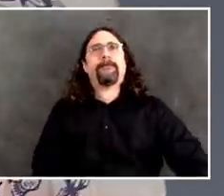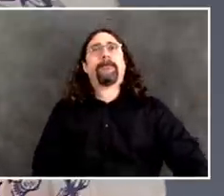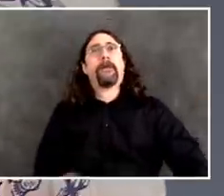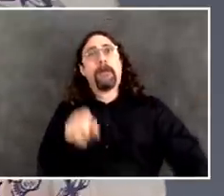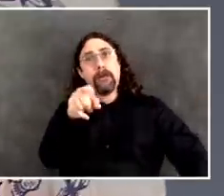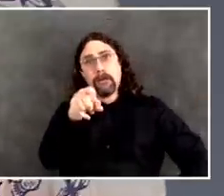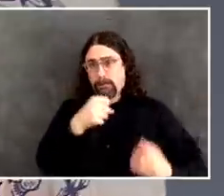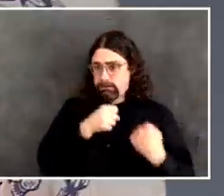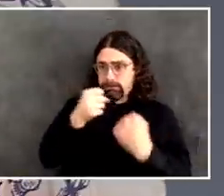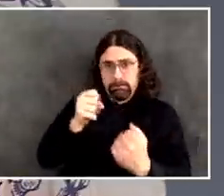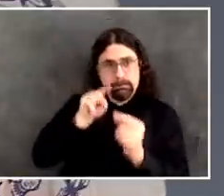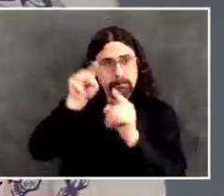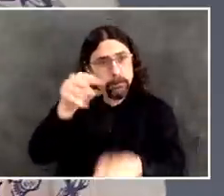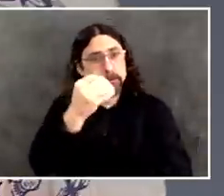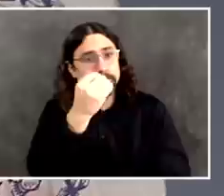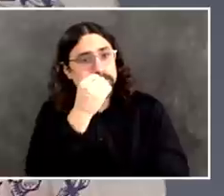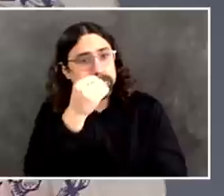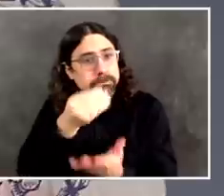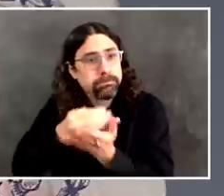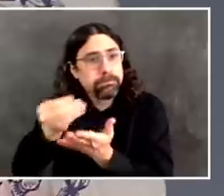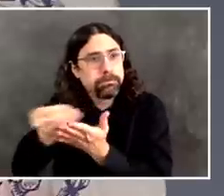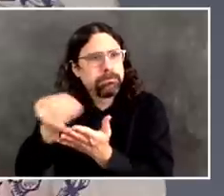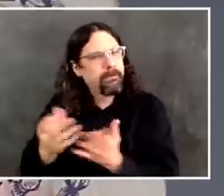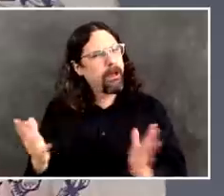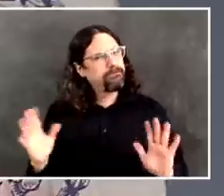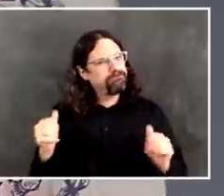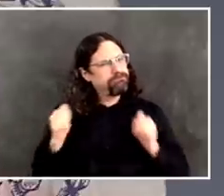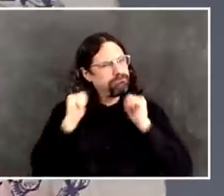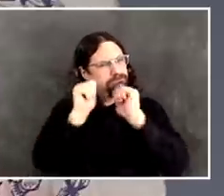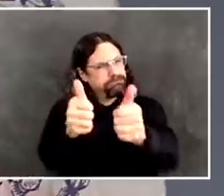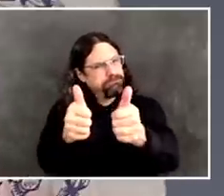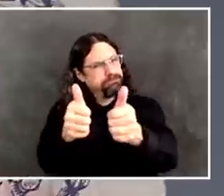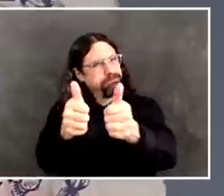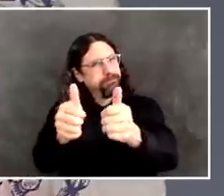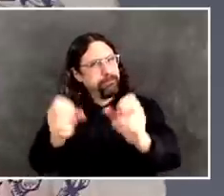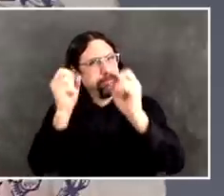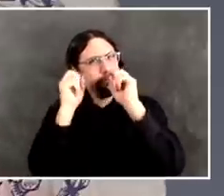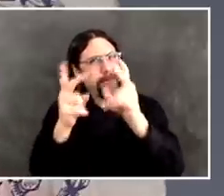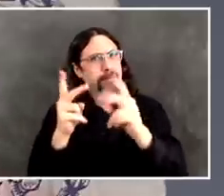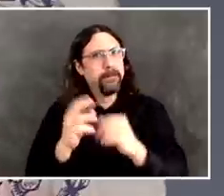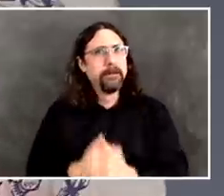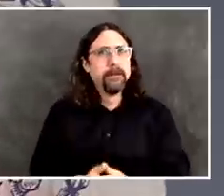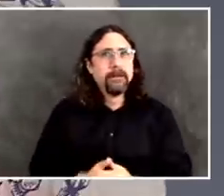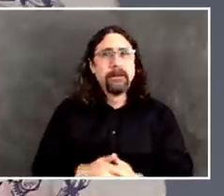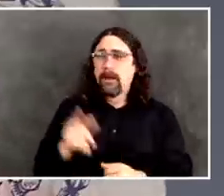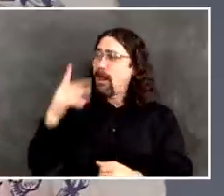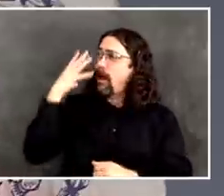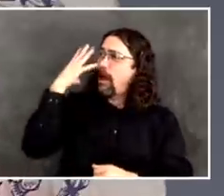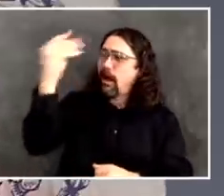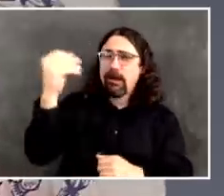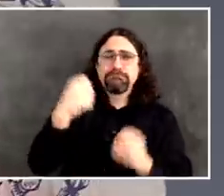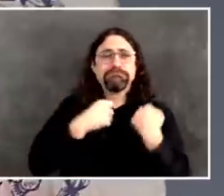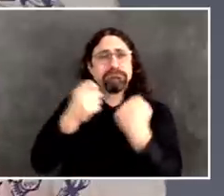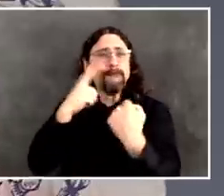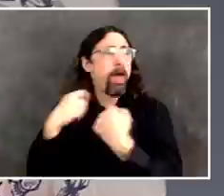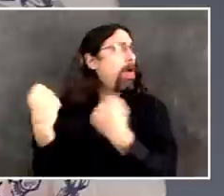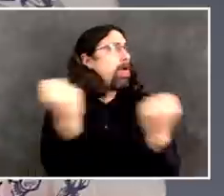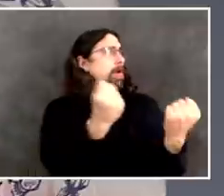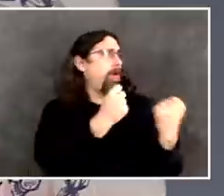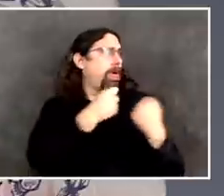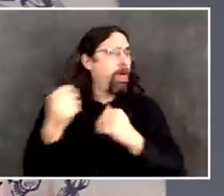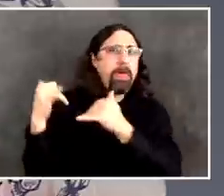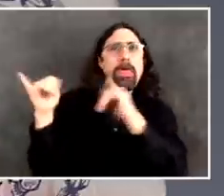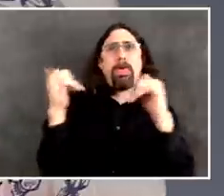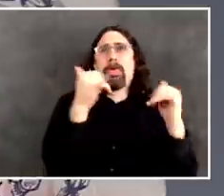looser, we got to really be careful about what that means. The most important thing is, what does it lead to, Andrew? If it